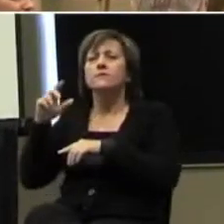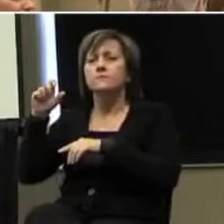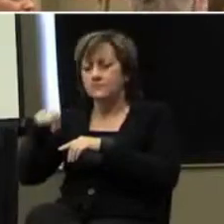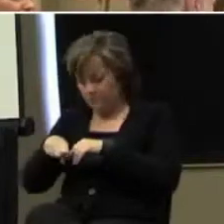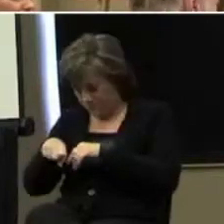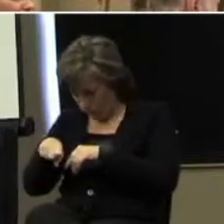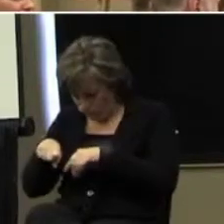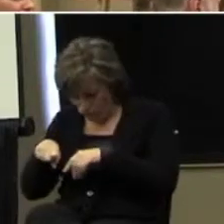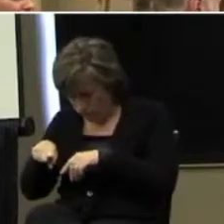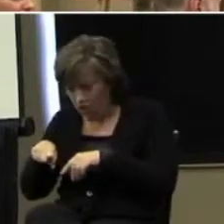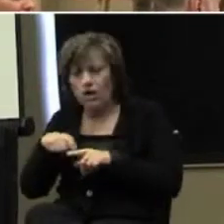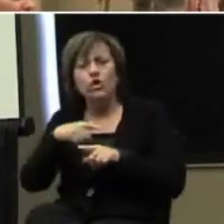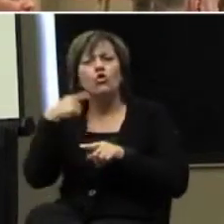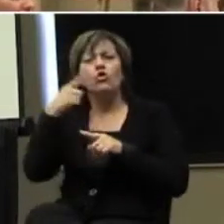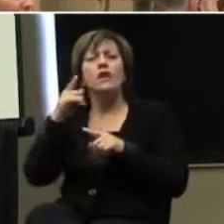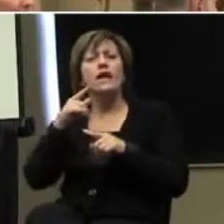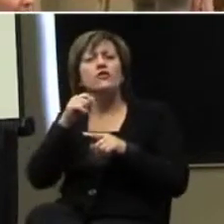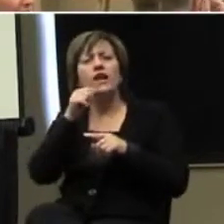a visual too. Yeah.